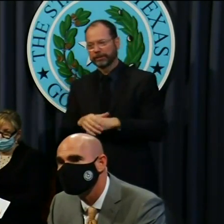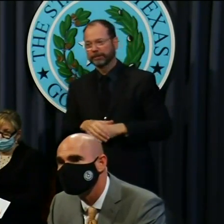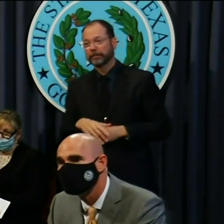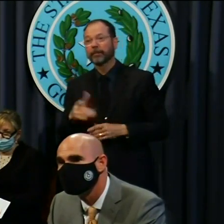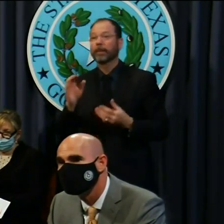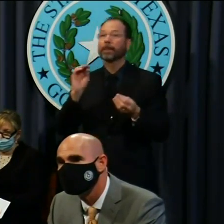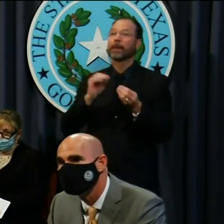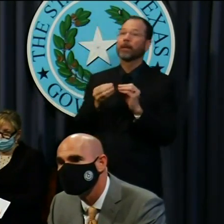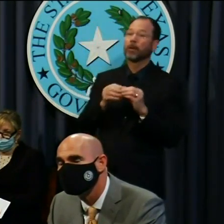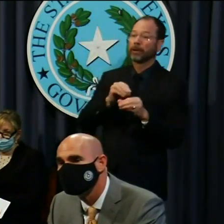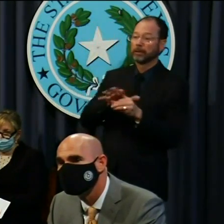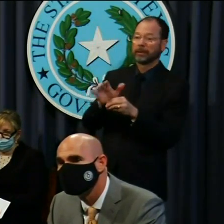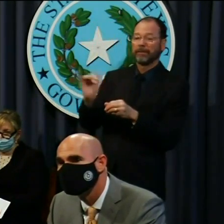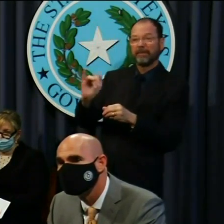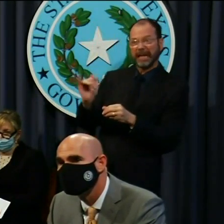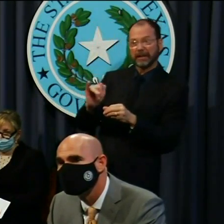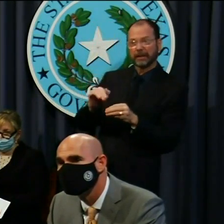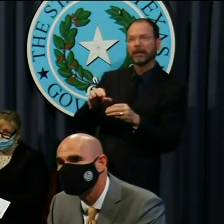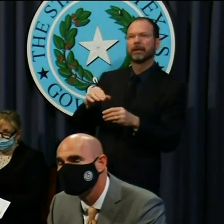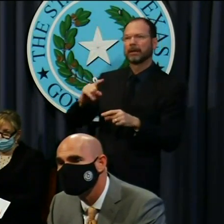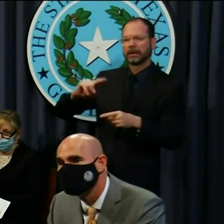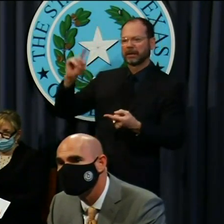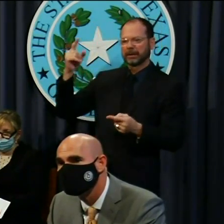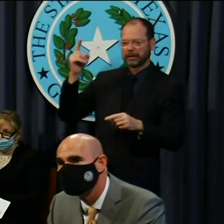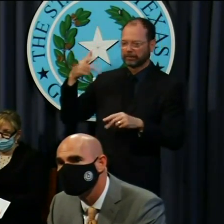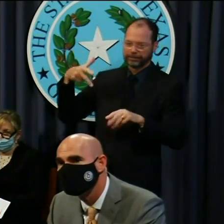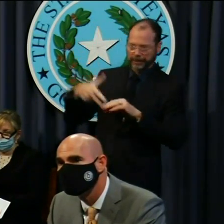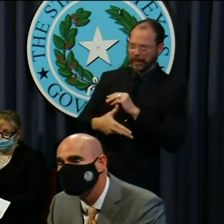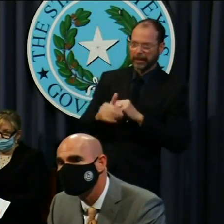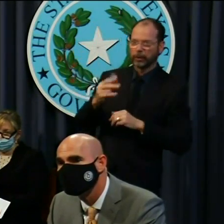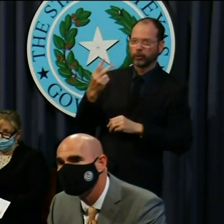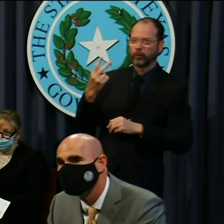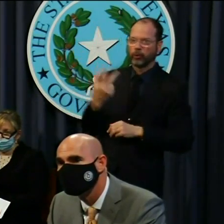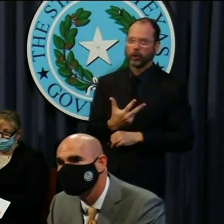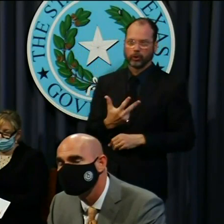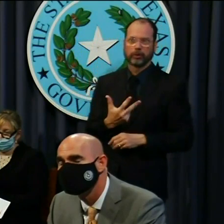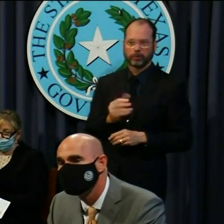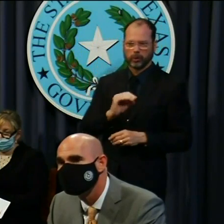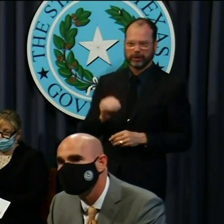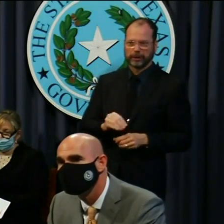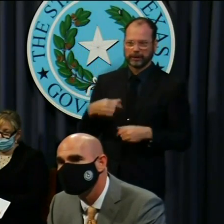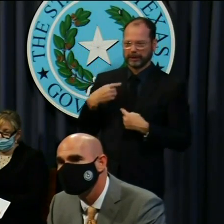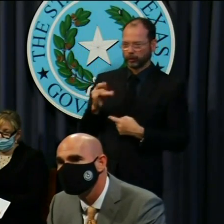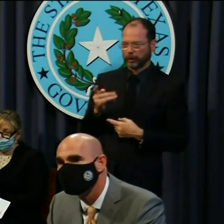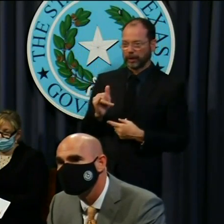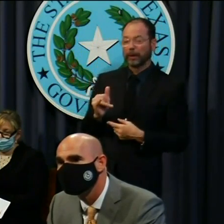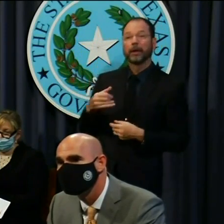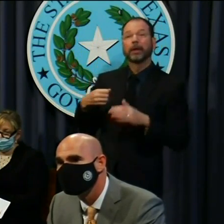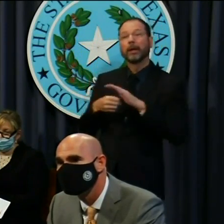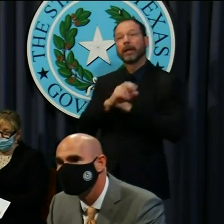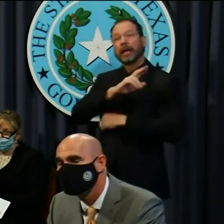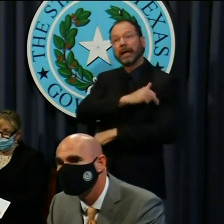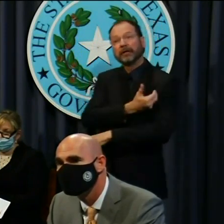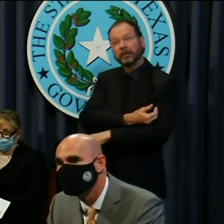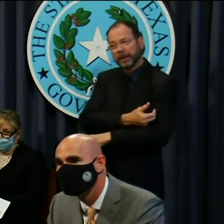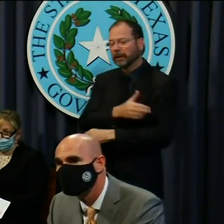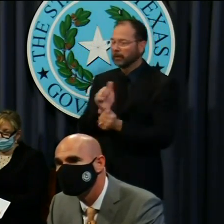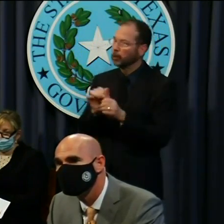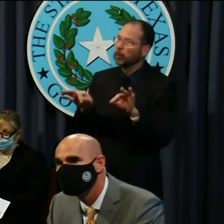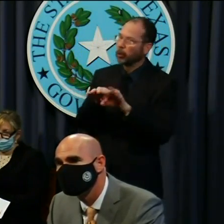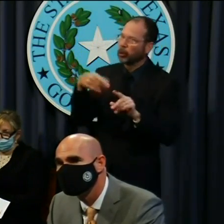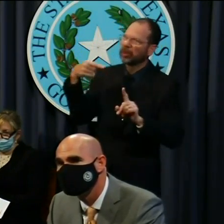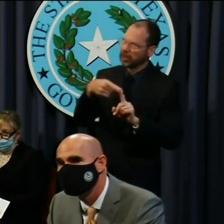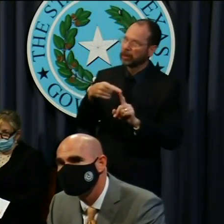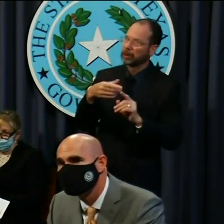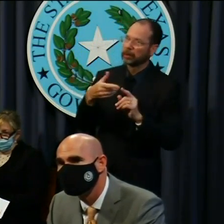the number of infections have been slashed by two-thirds since July. The number of hospitalizations, which is the most important